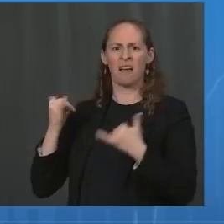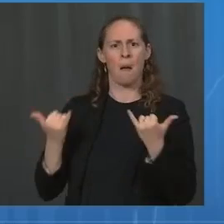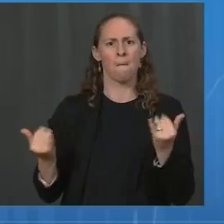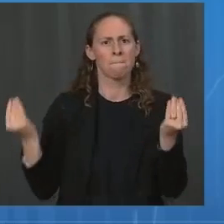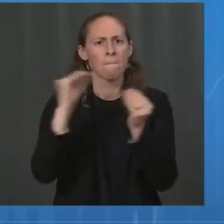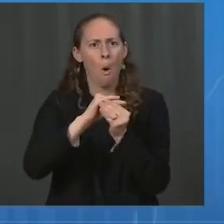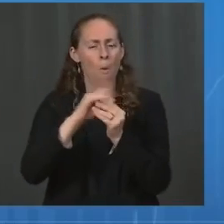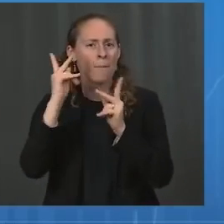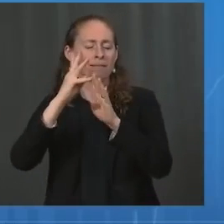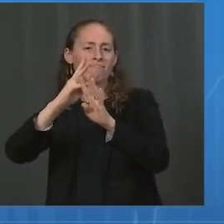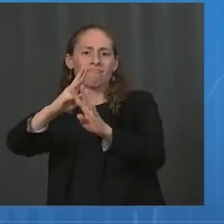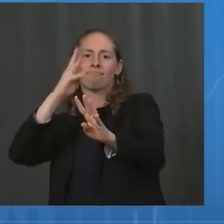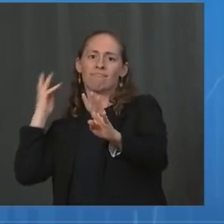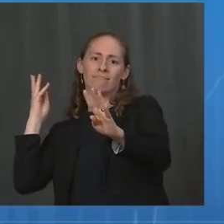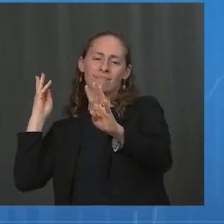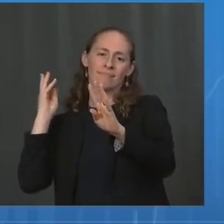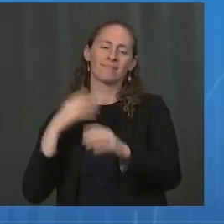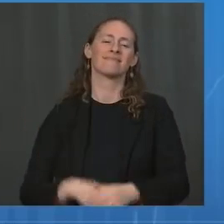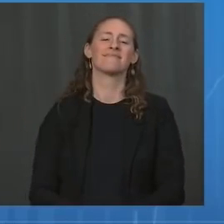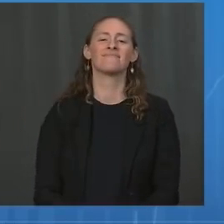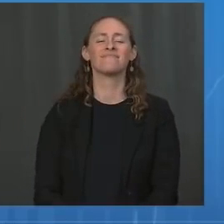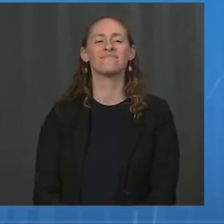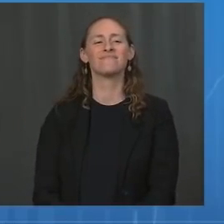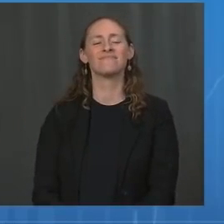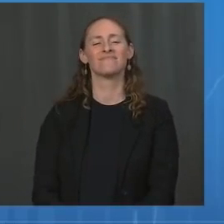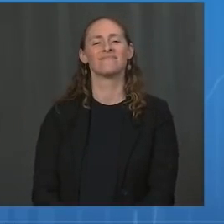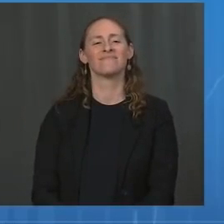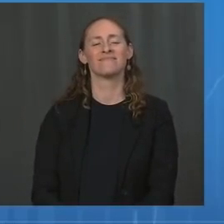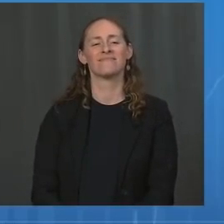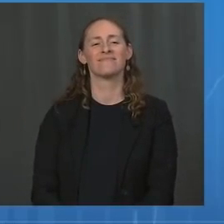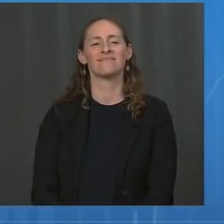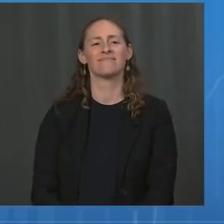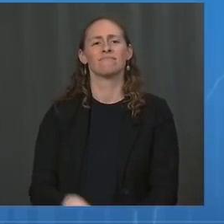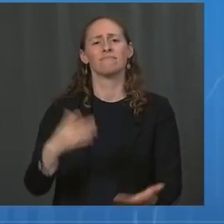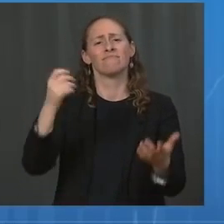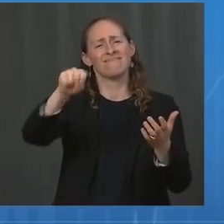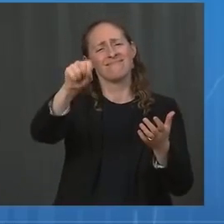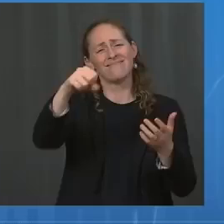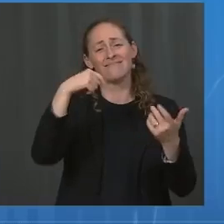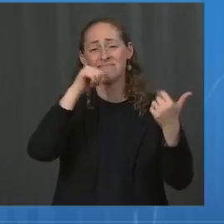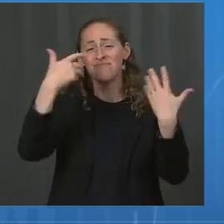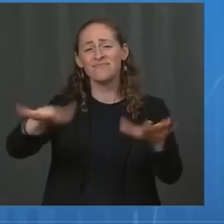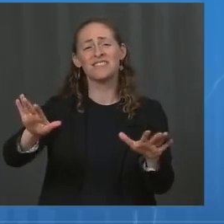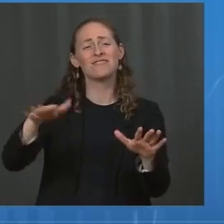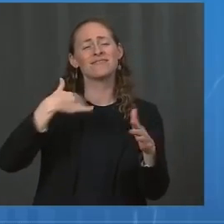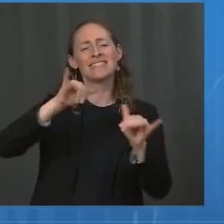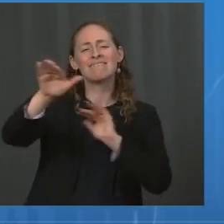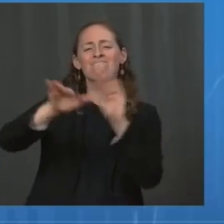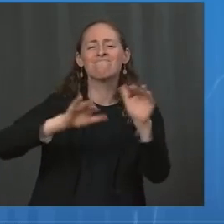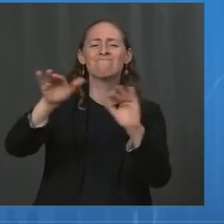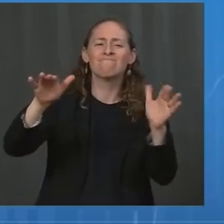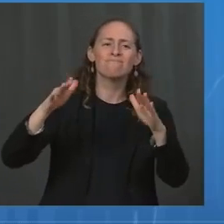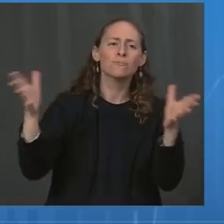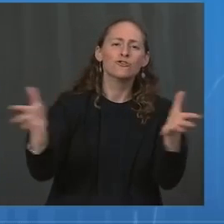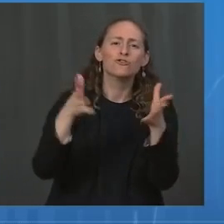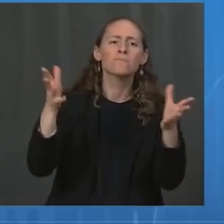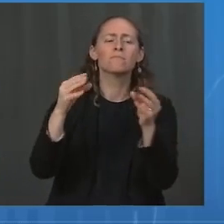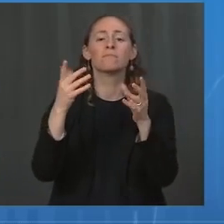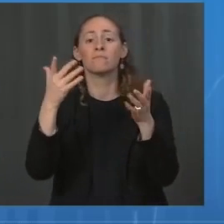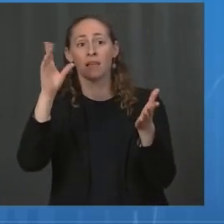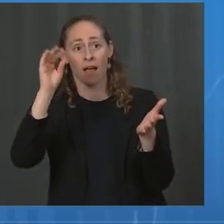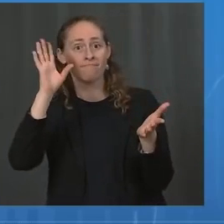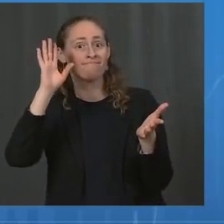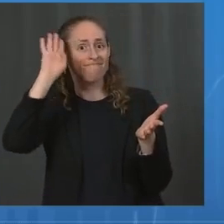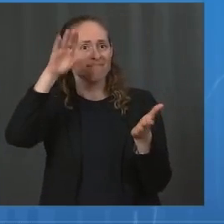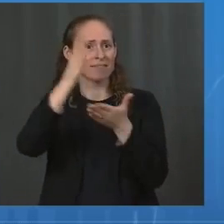We continue to push for more vaccination progress, including through vaccination requirements. The